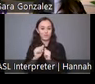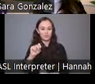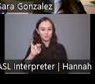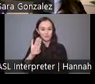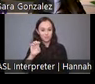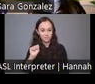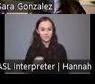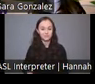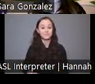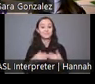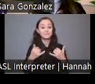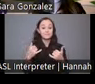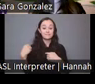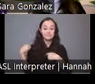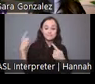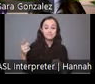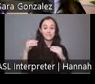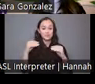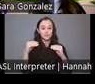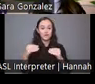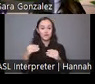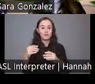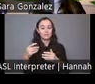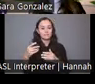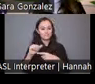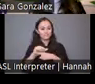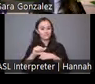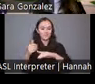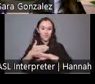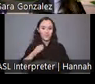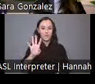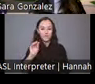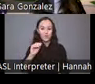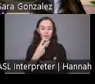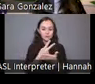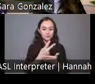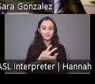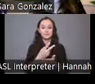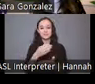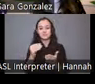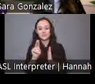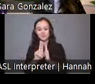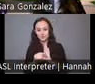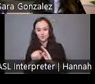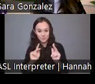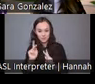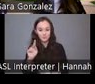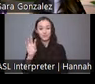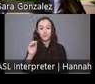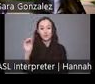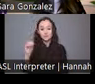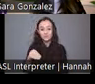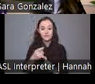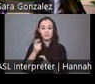we've trained over 40 undergraduate and graduate students, almost 40% of whom come from communities historically excluded from archaeology and the